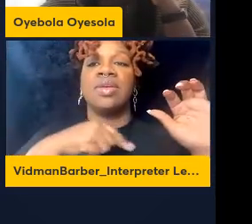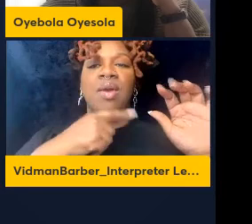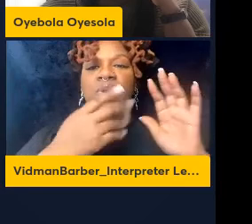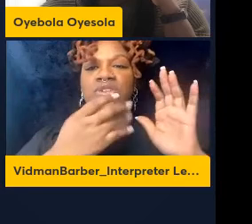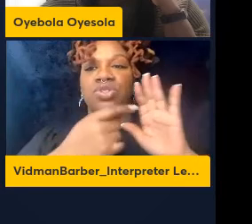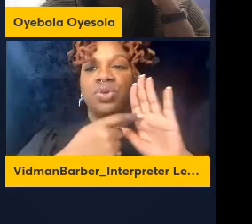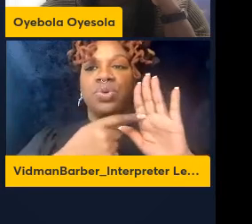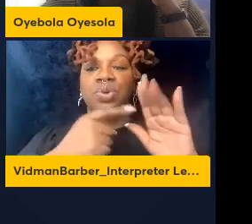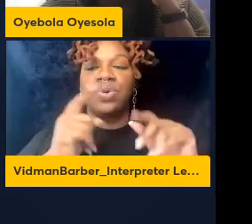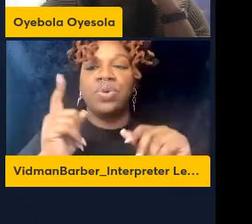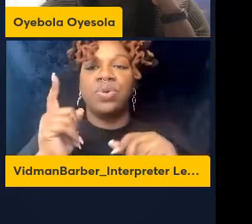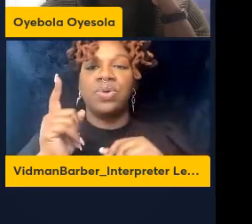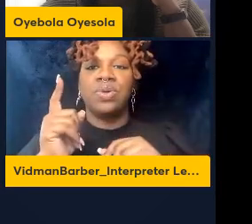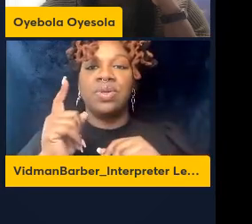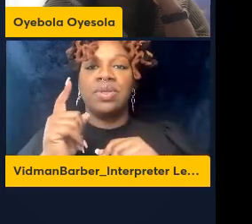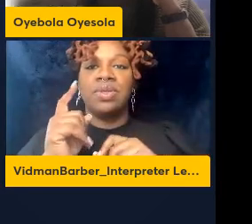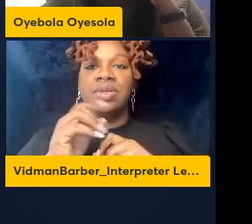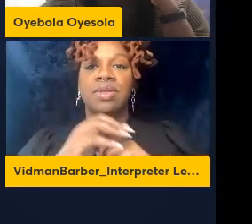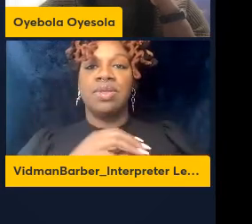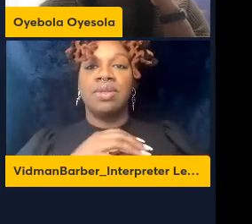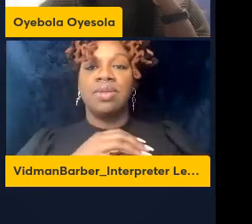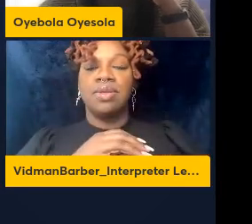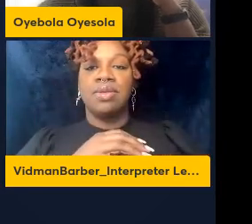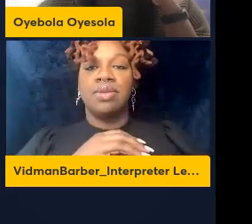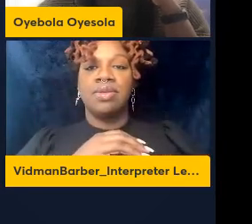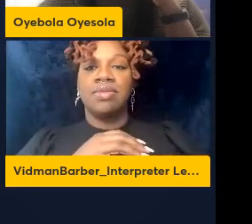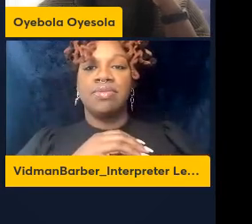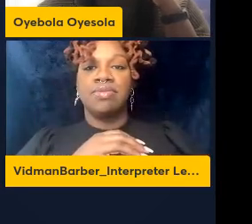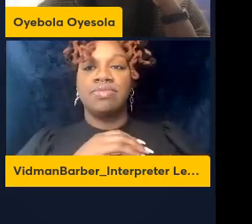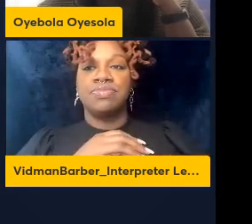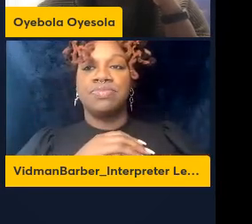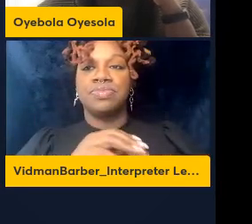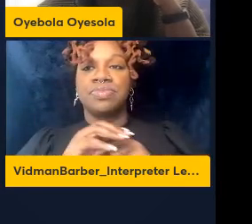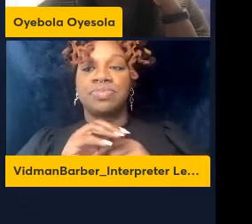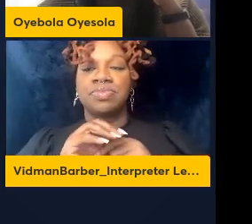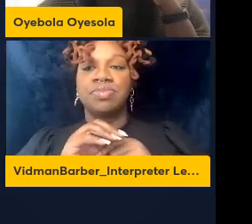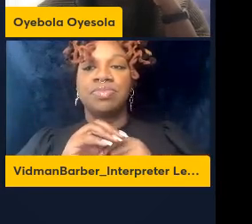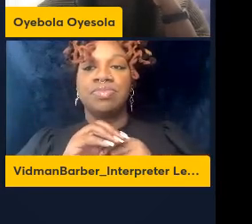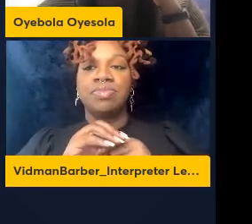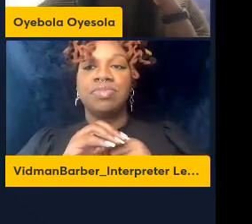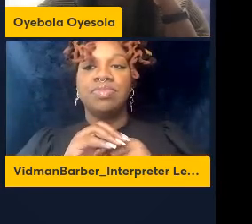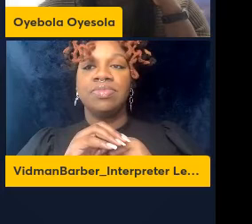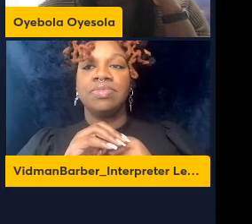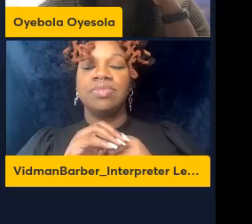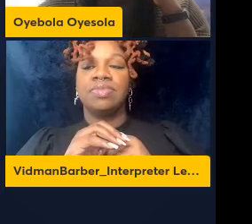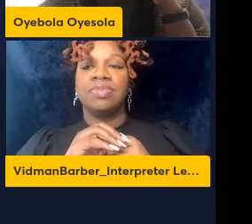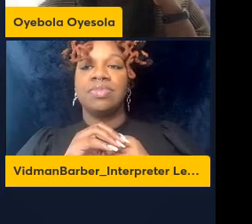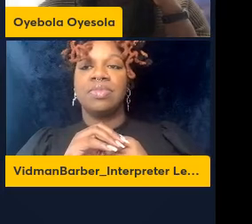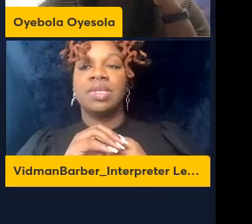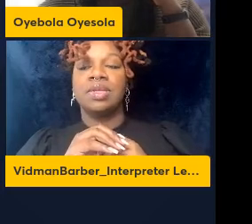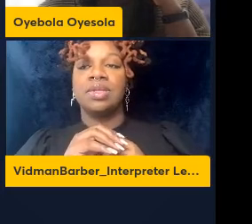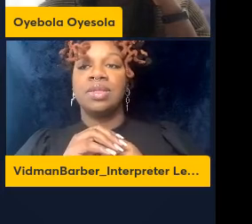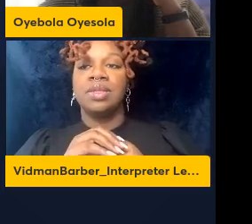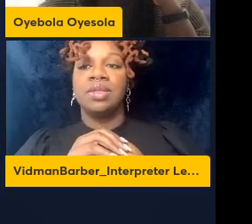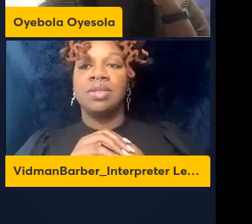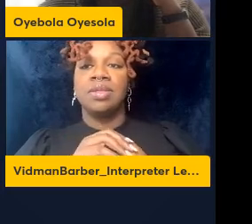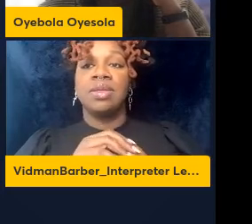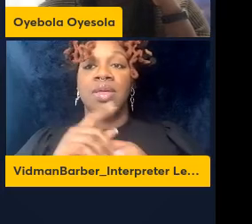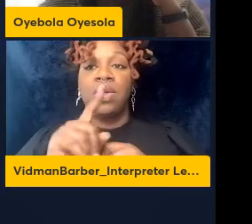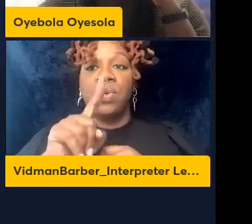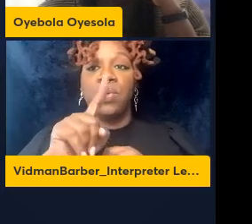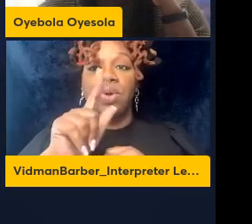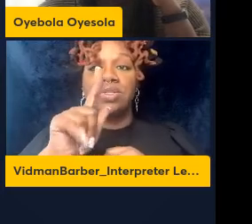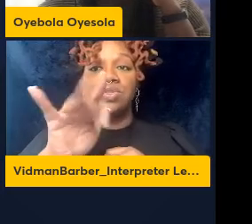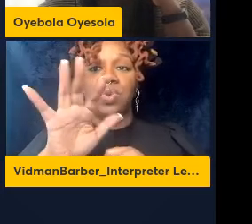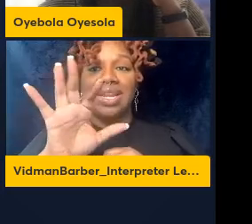show this the interferon gamma so that we don't get overwhelmed what you can see is when you look at the 129 this